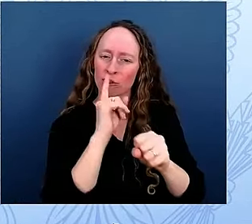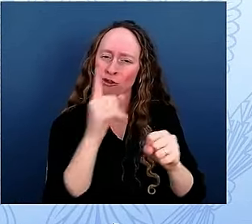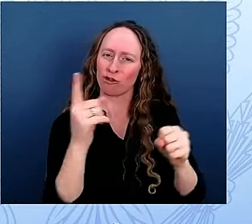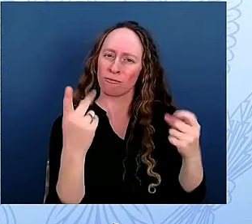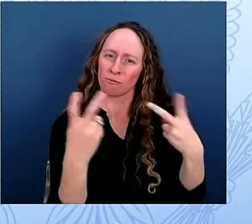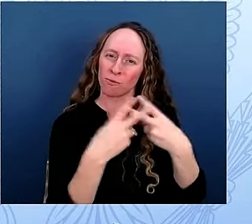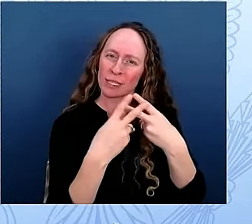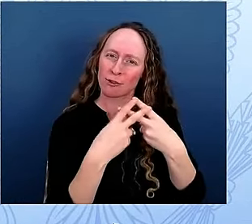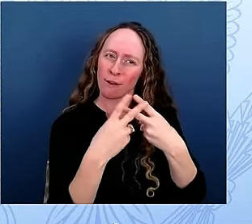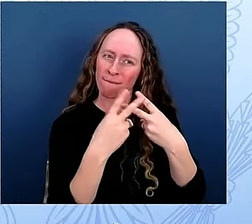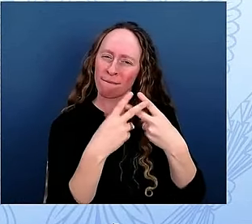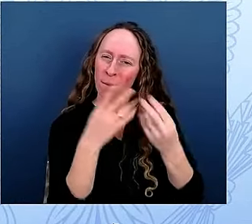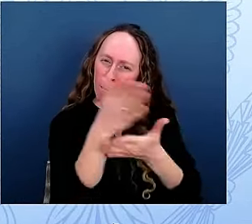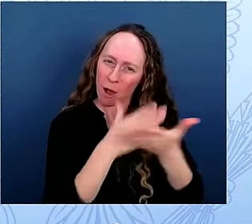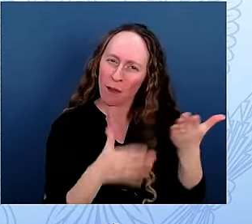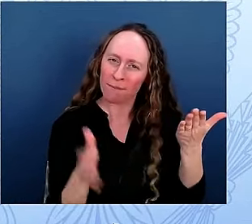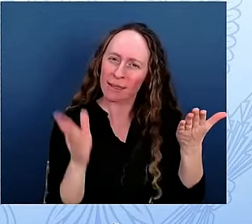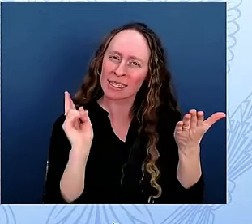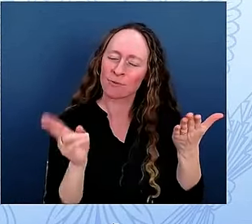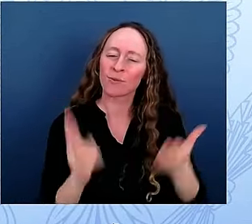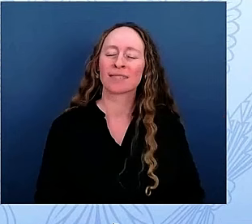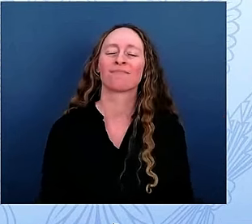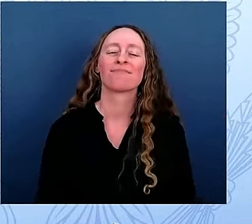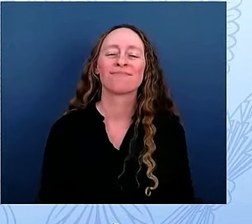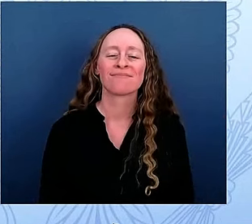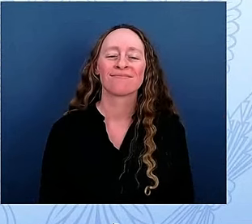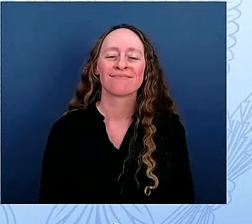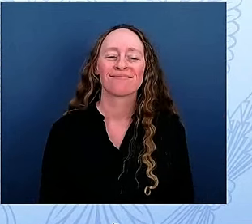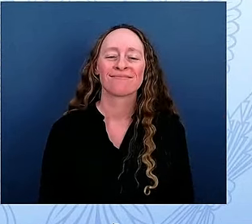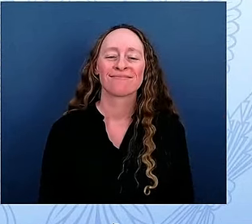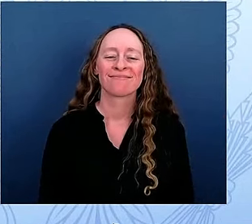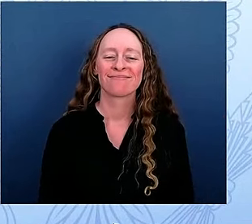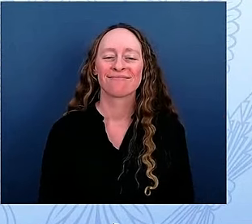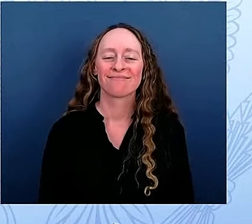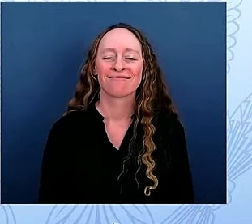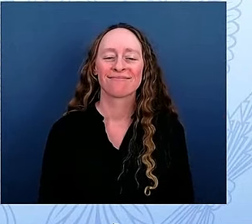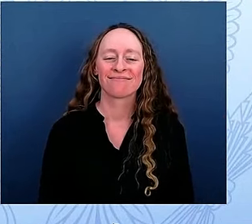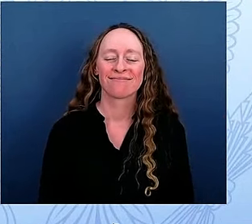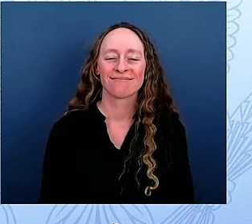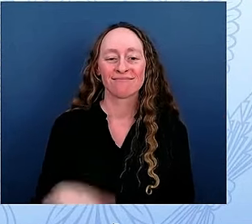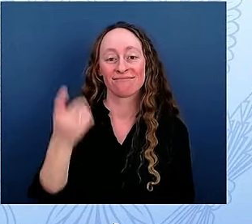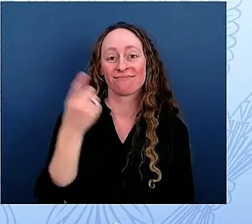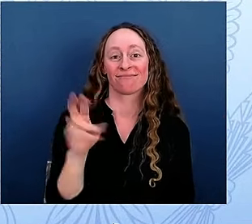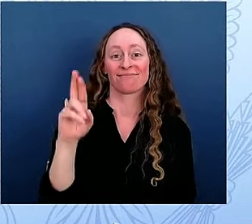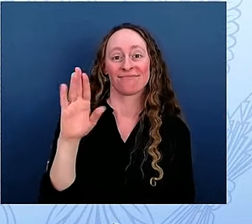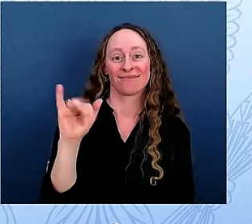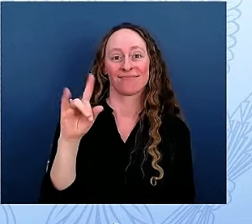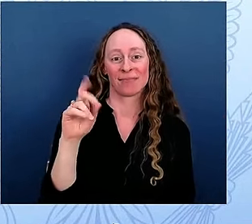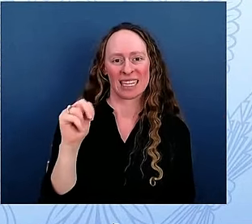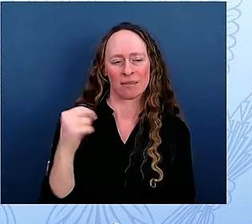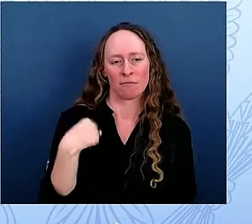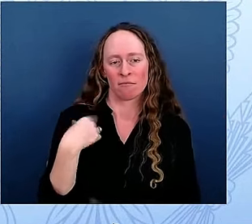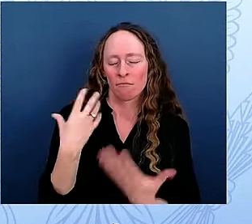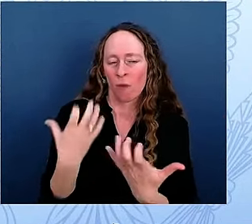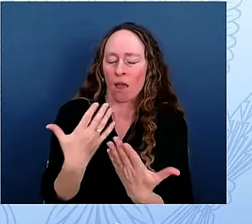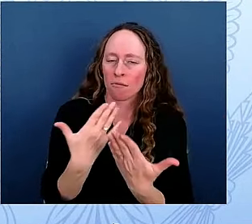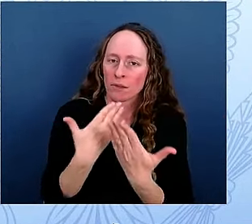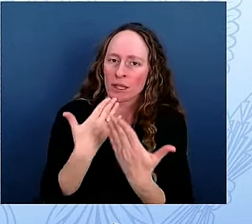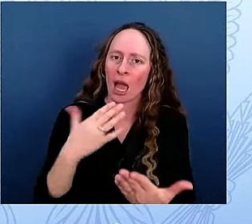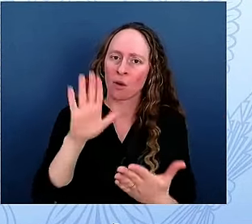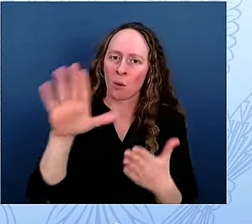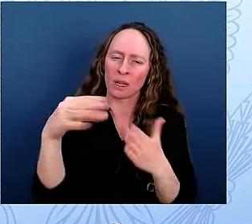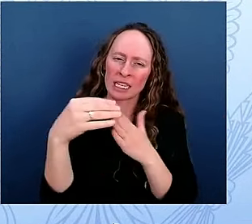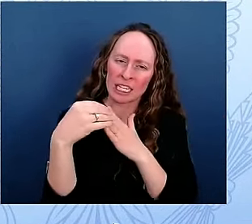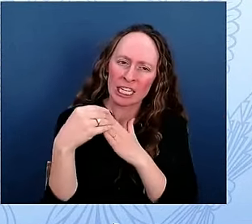So Dr. Biden, in thanking you for your leadership, I want to acknowledge and recognize and praise that now